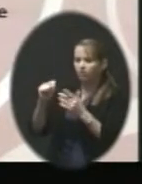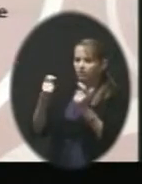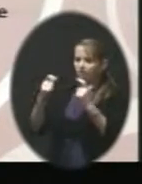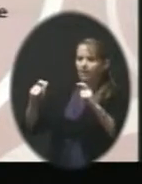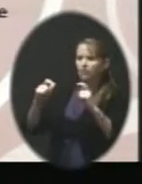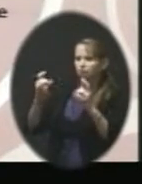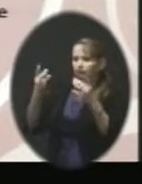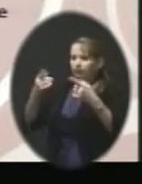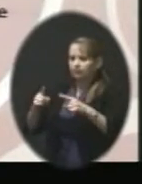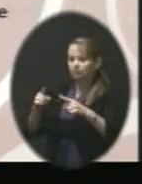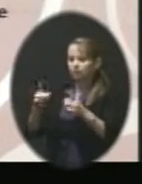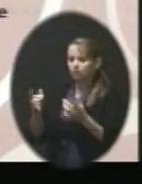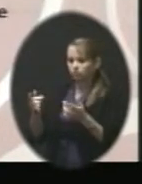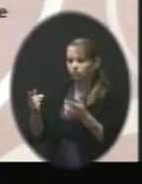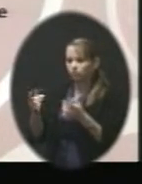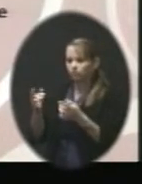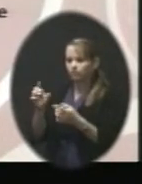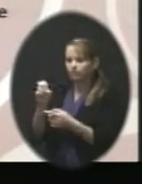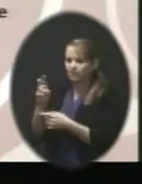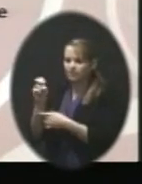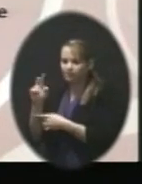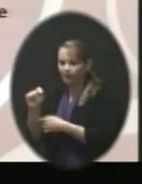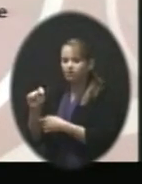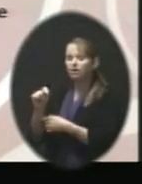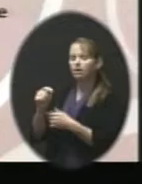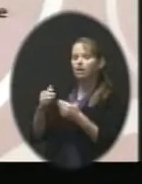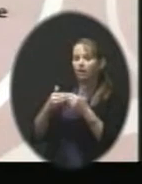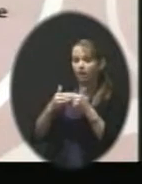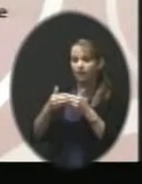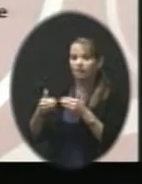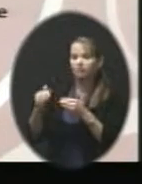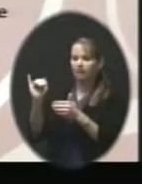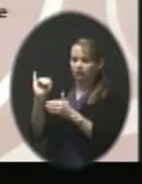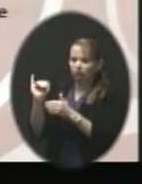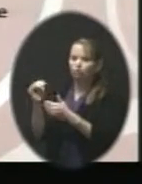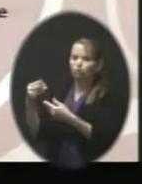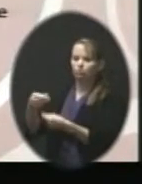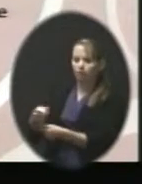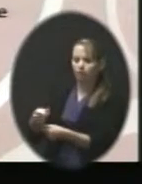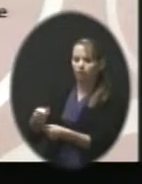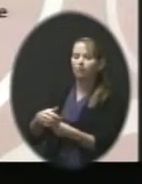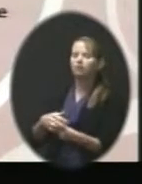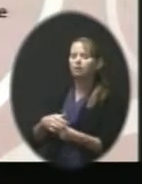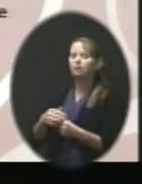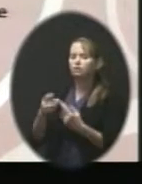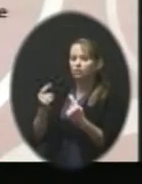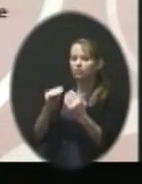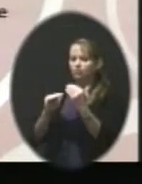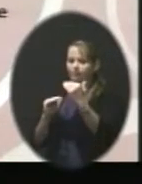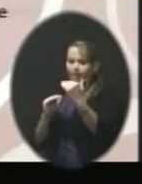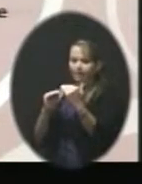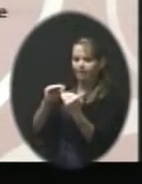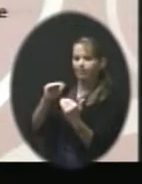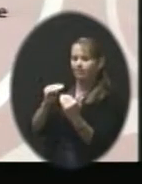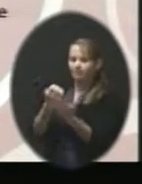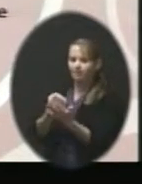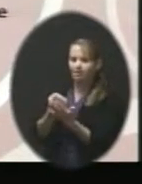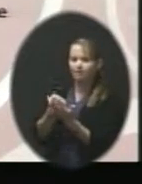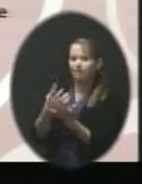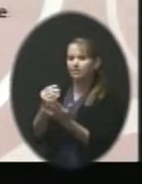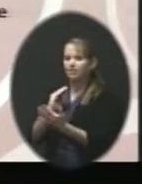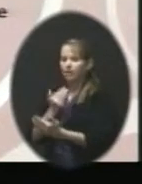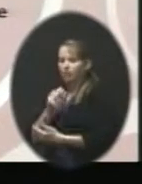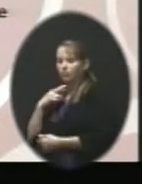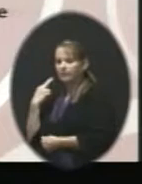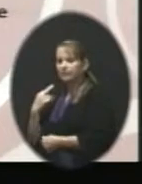or event and then after that, that insurance kicks in. So we've kind of balanced the economics and the risk again. But